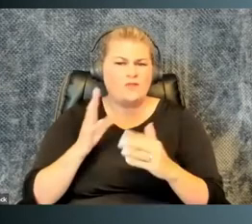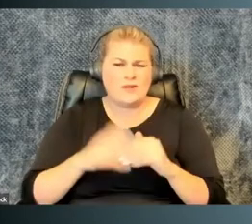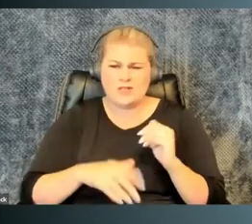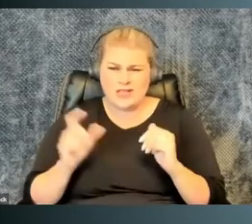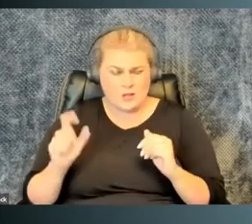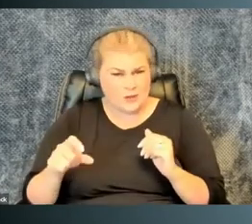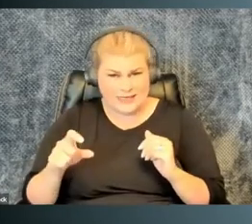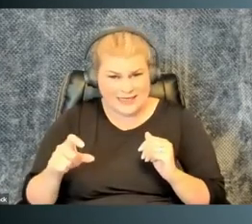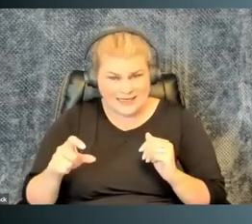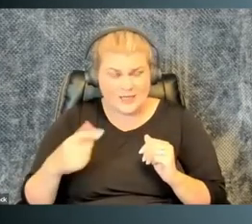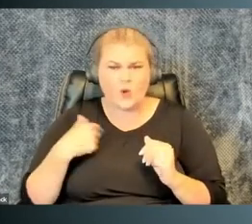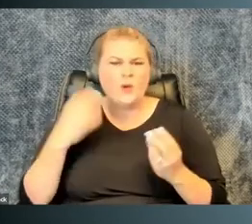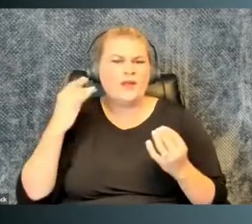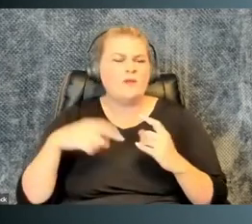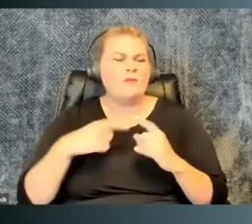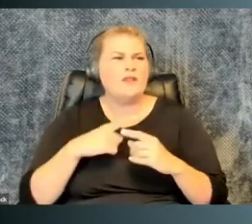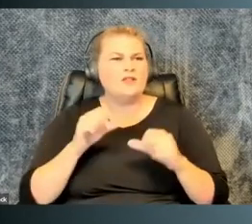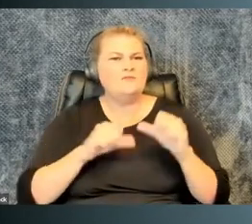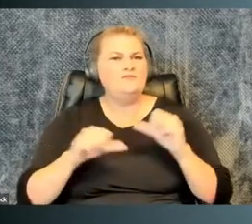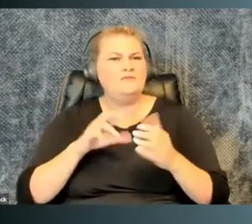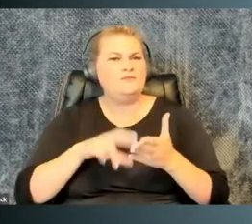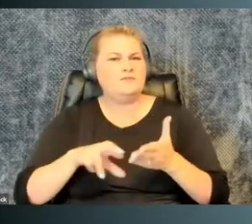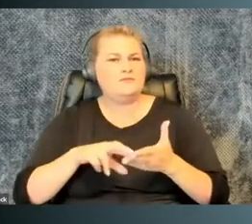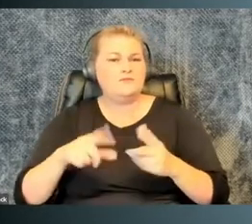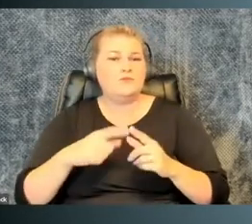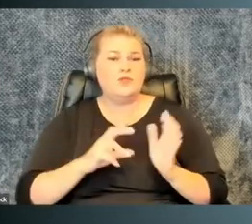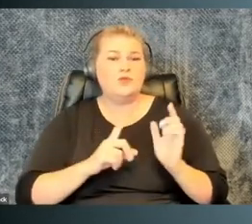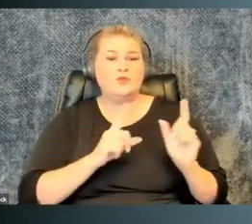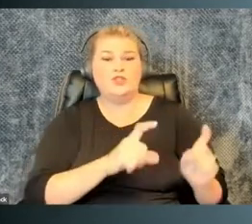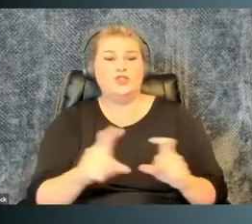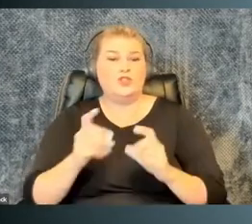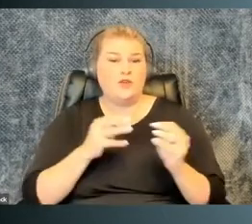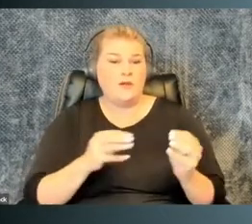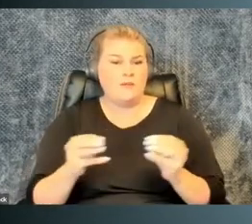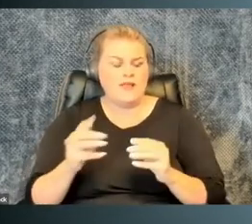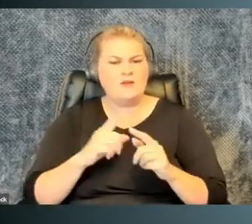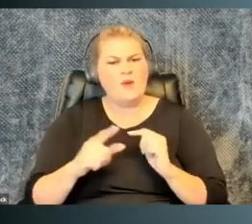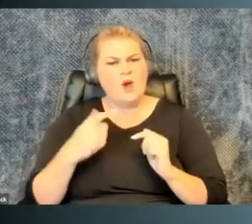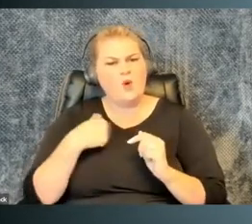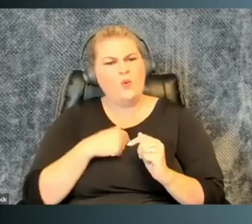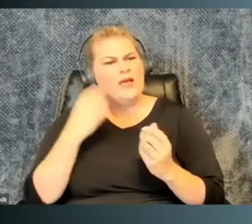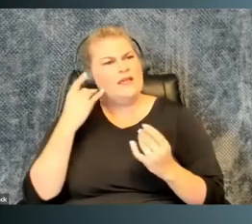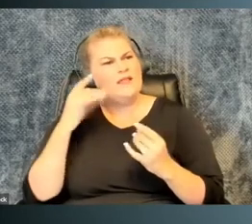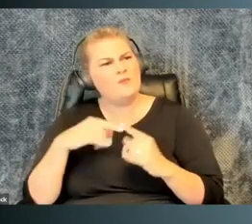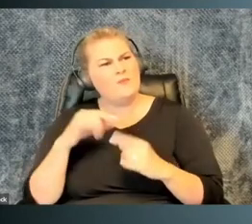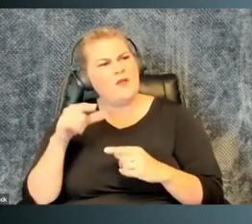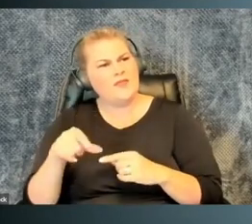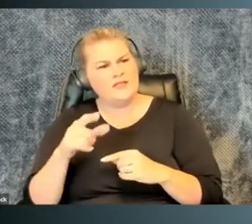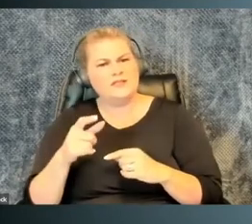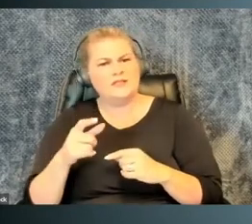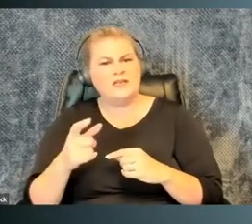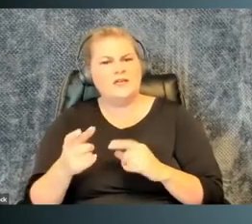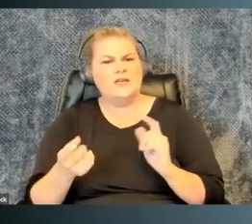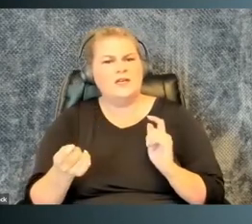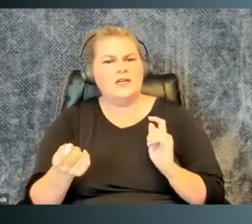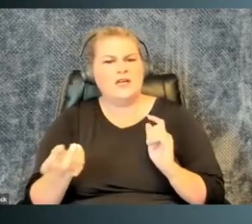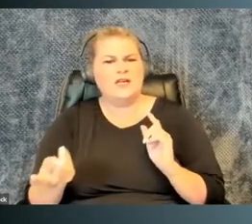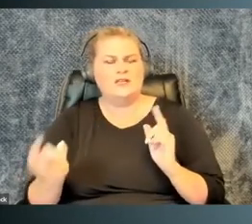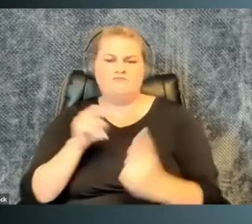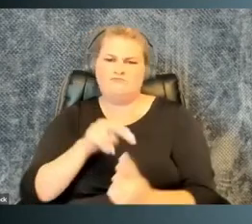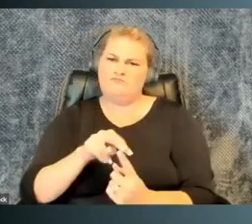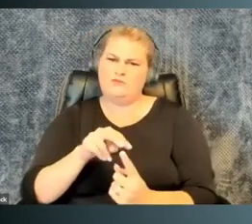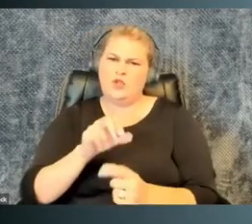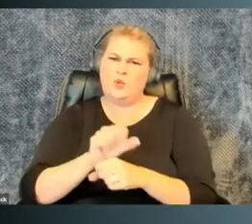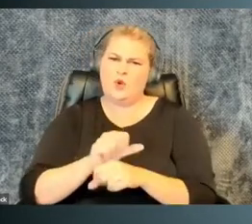We shouldn't ask for more information than we need. We think about this in our scientific research when we do survey methods. But we can think about